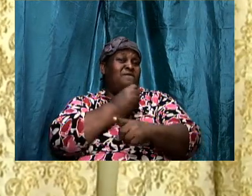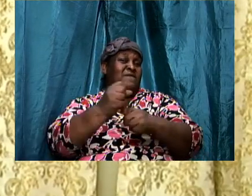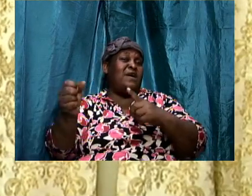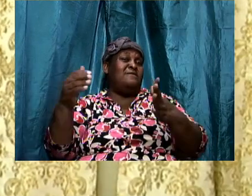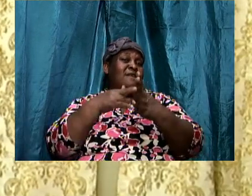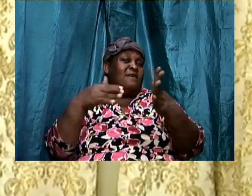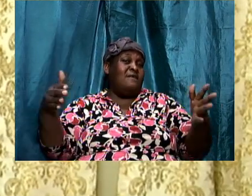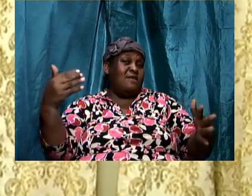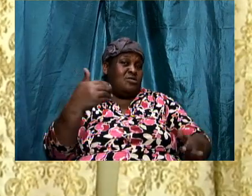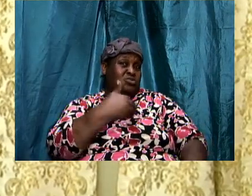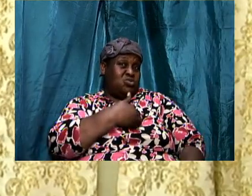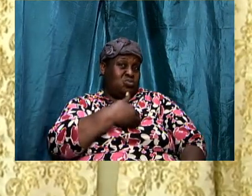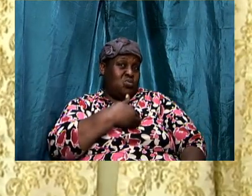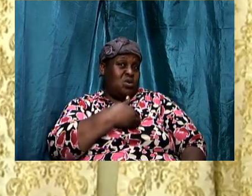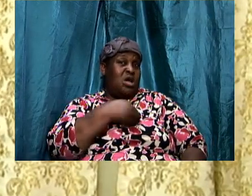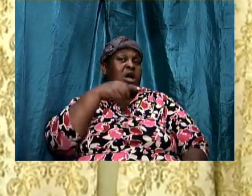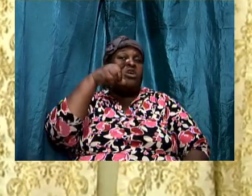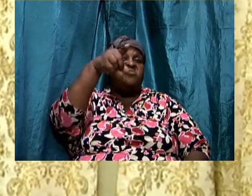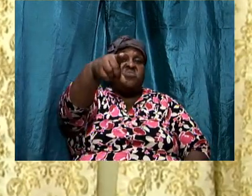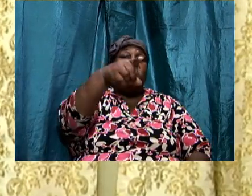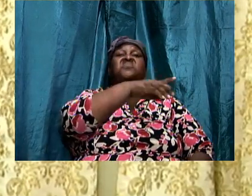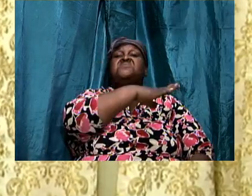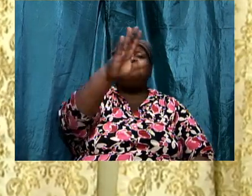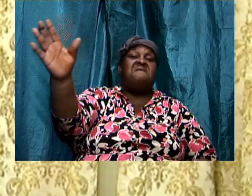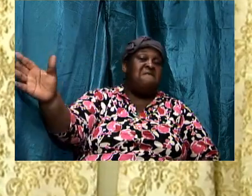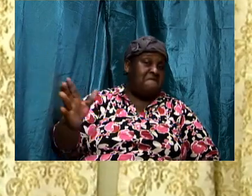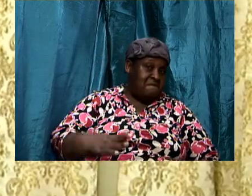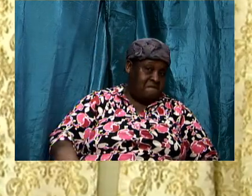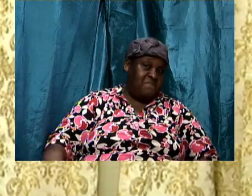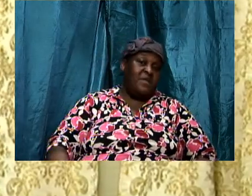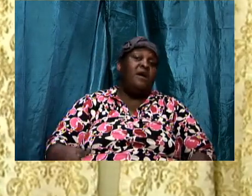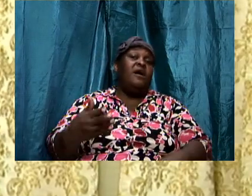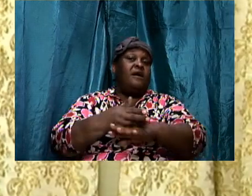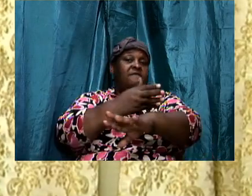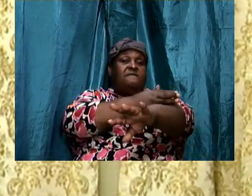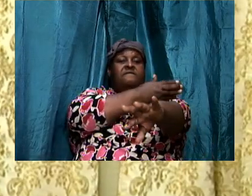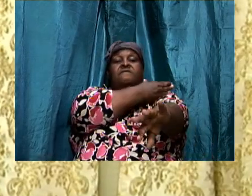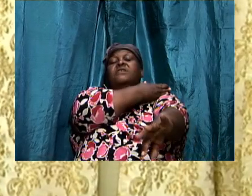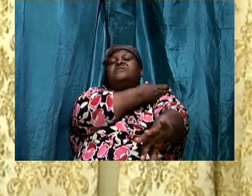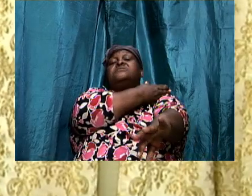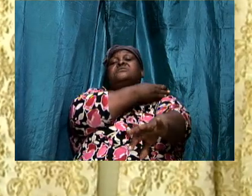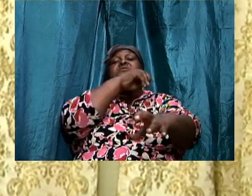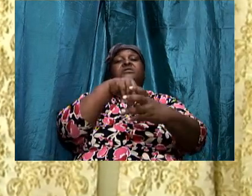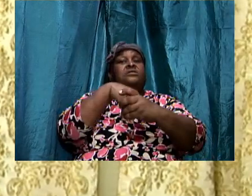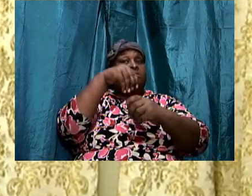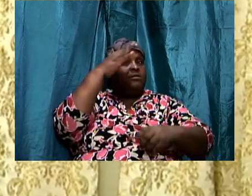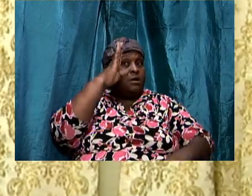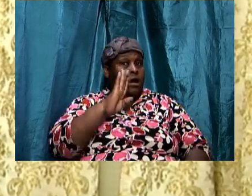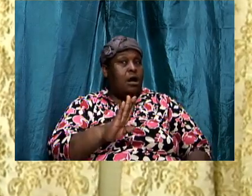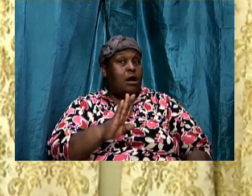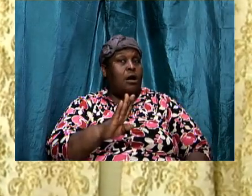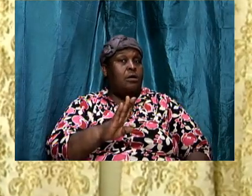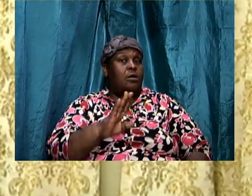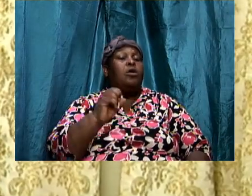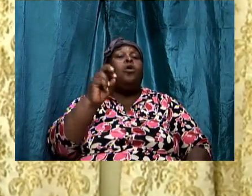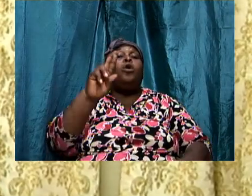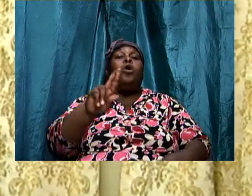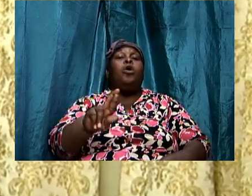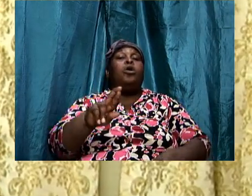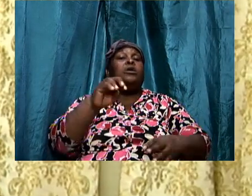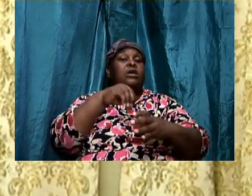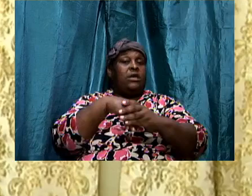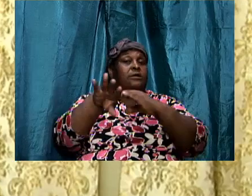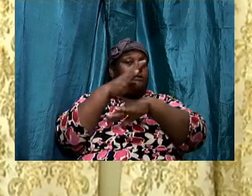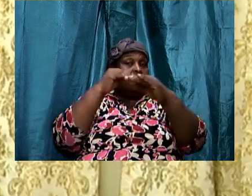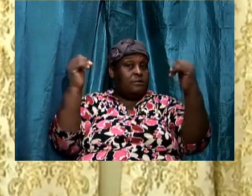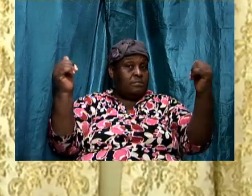and you will never advance in god or in the kingdom if we allow